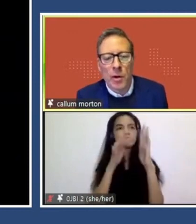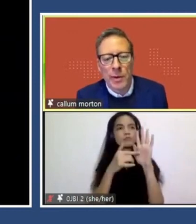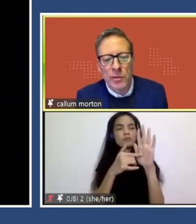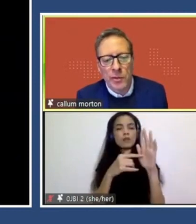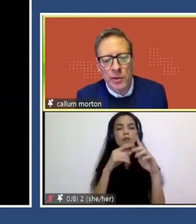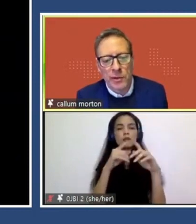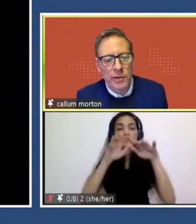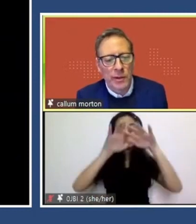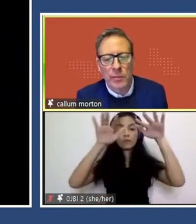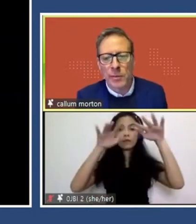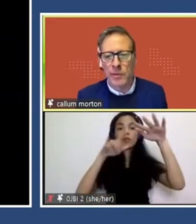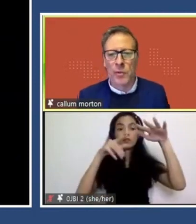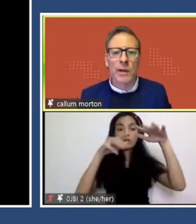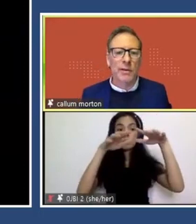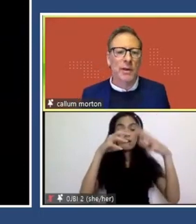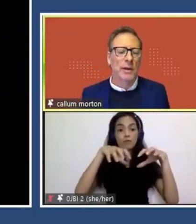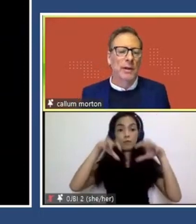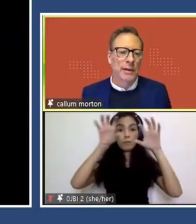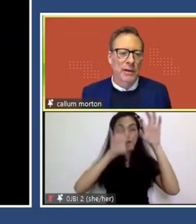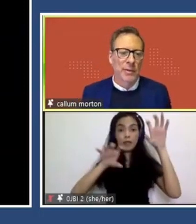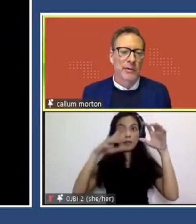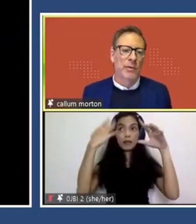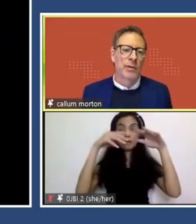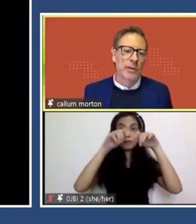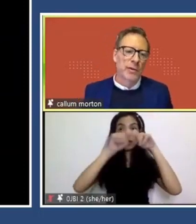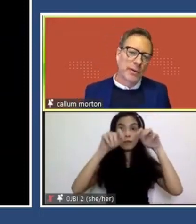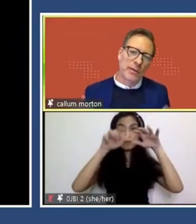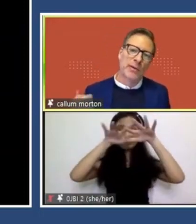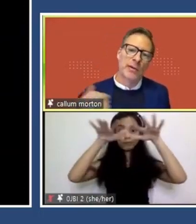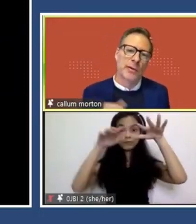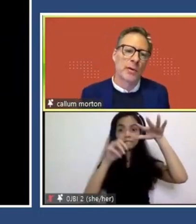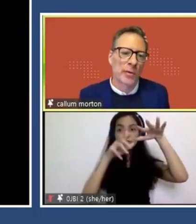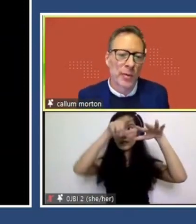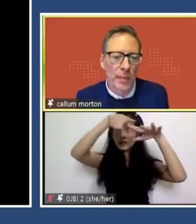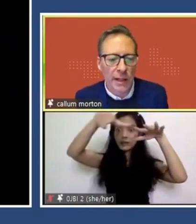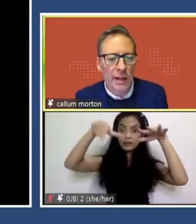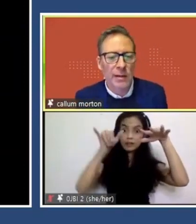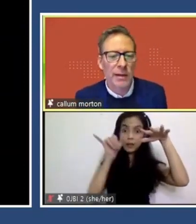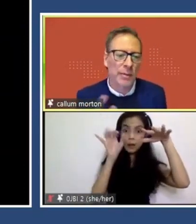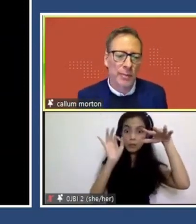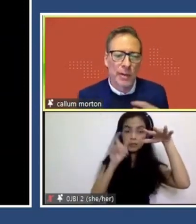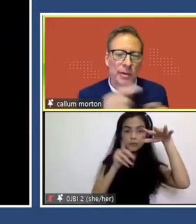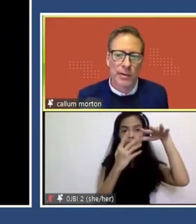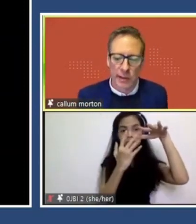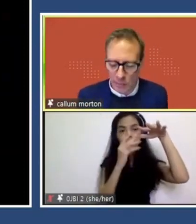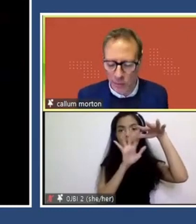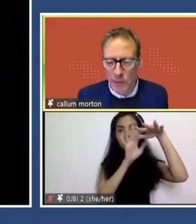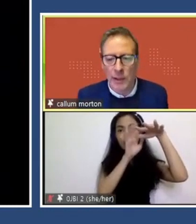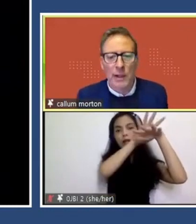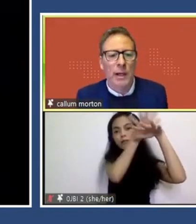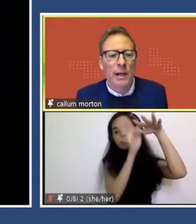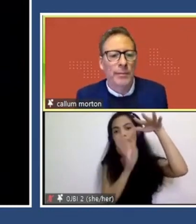taken from Robbie's series, Robbie's drawings, these expressive drawings. And so this series of curtains was mechanised and would be